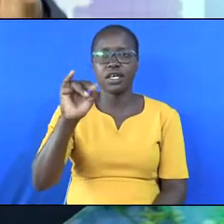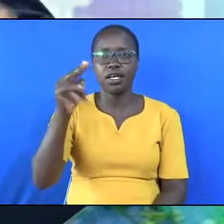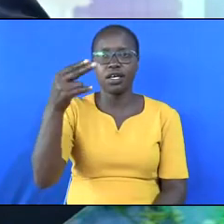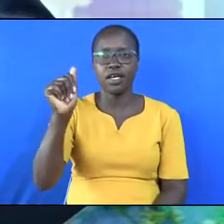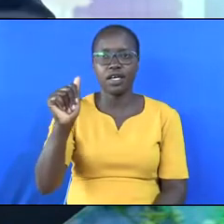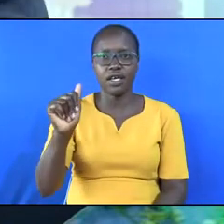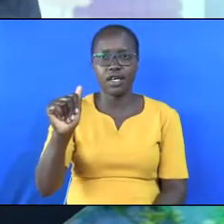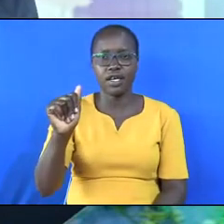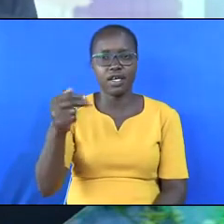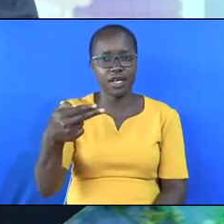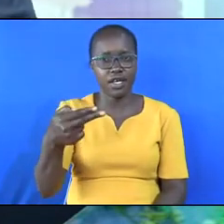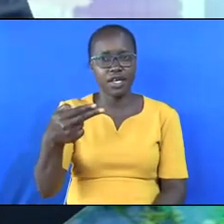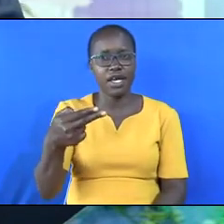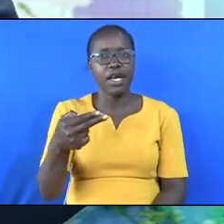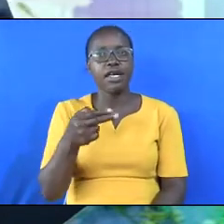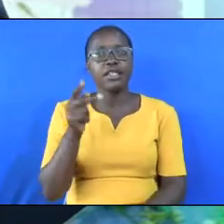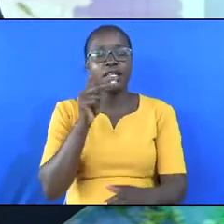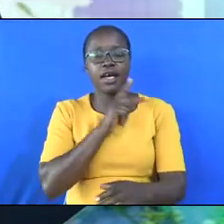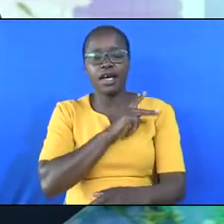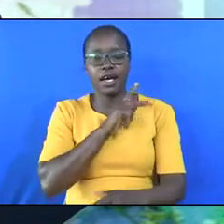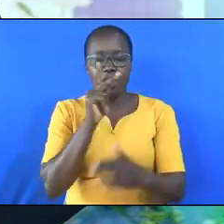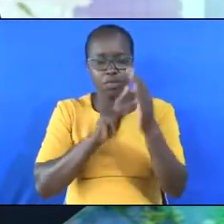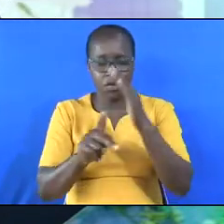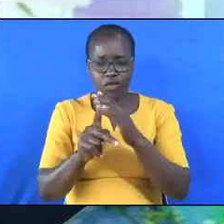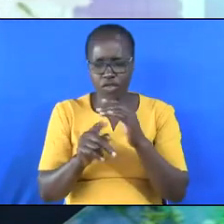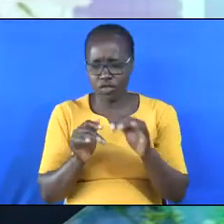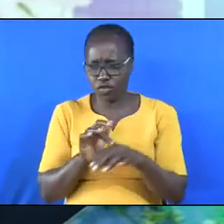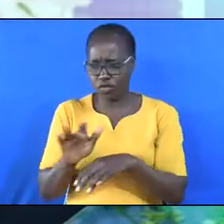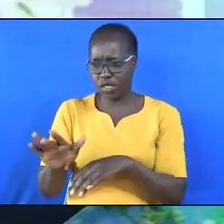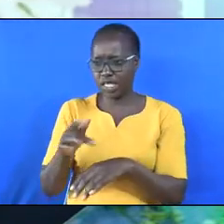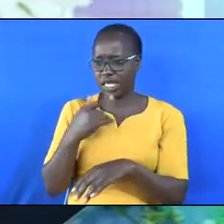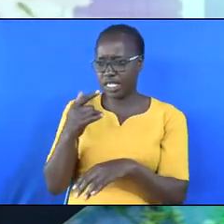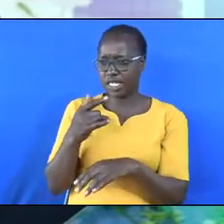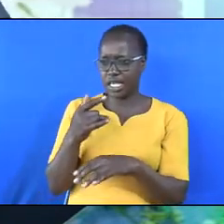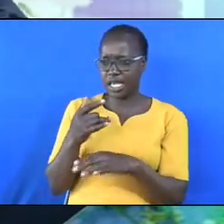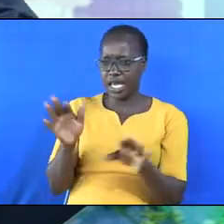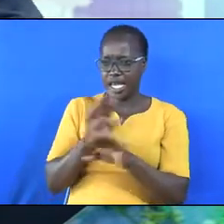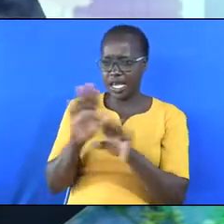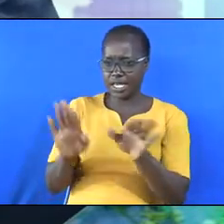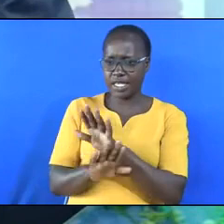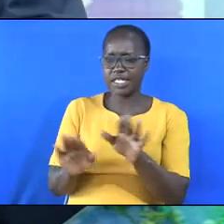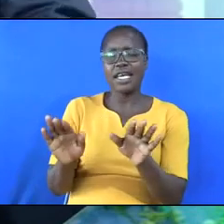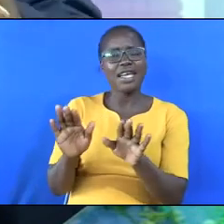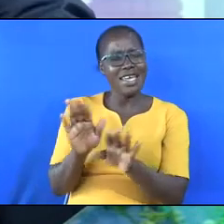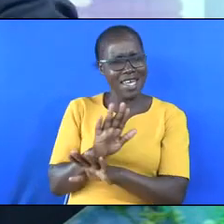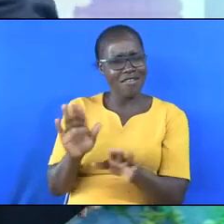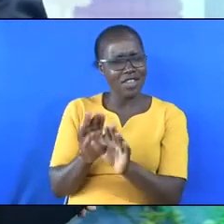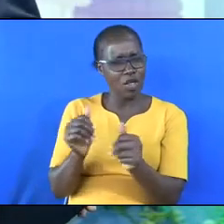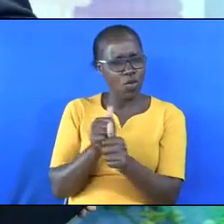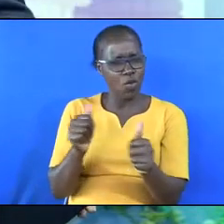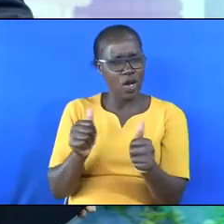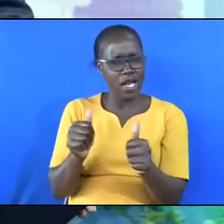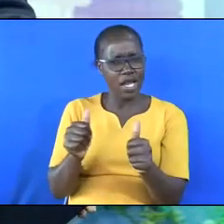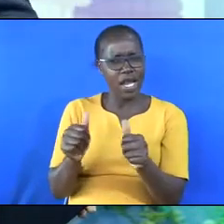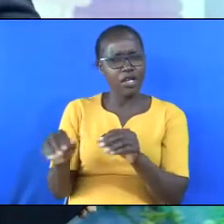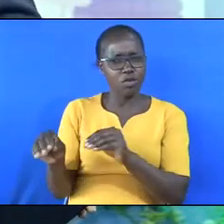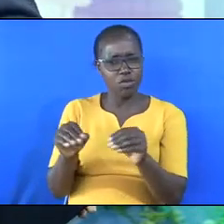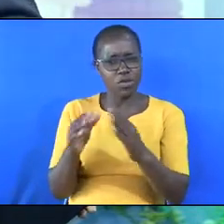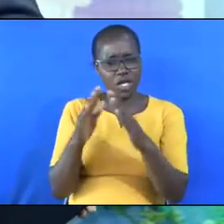to put his house in order, because he was going to die. He cried to the Lord, turned him face to the wall,